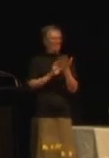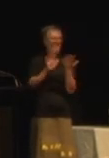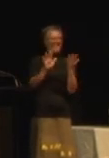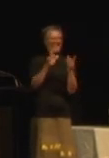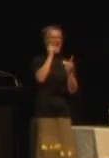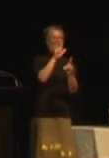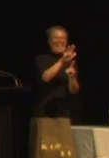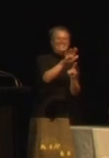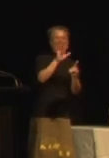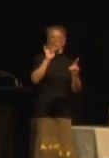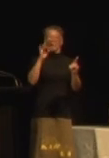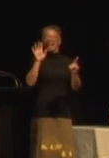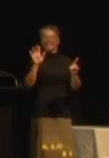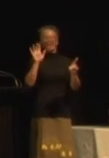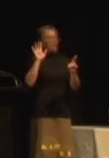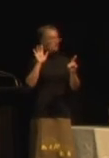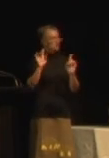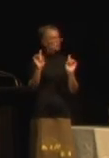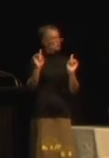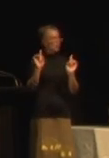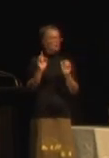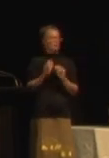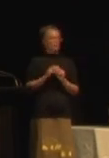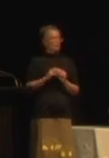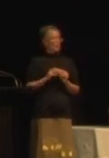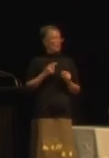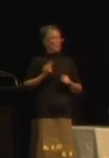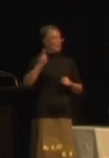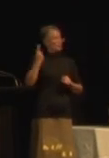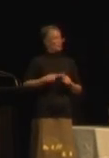touch, and really importantly, what to do in an emergency.